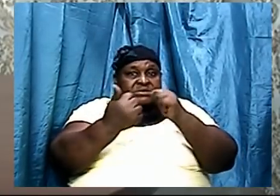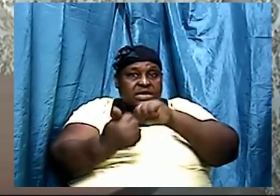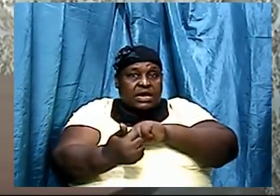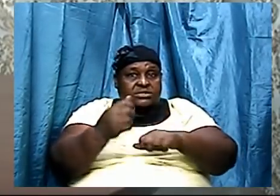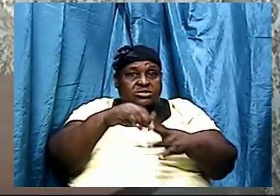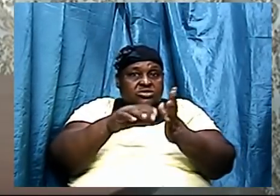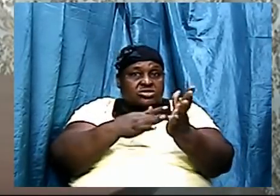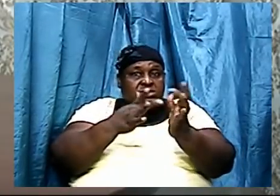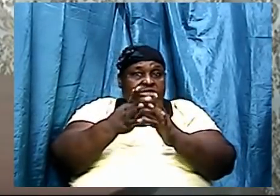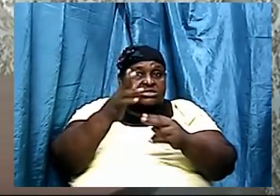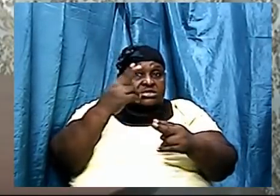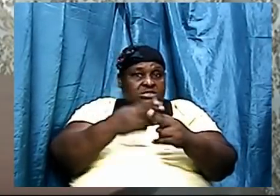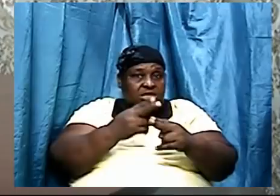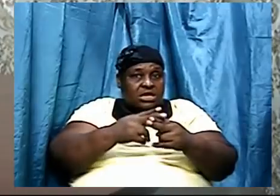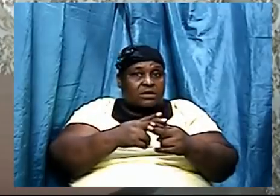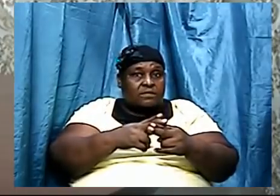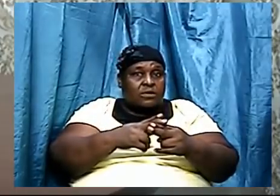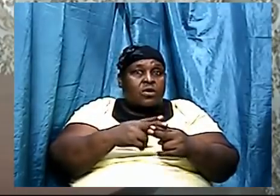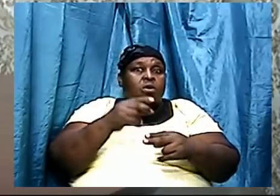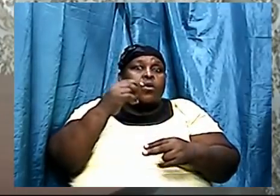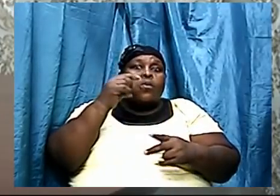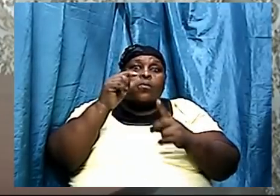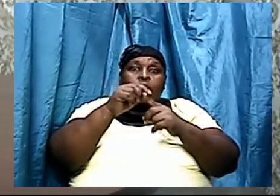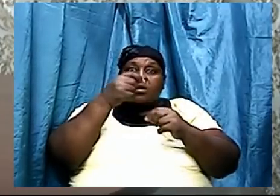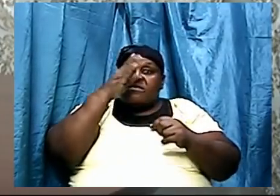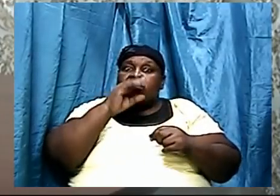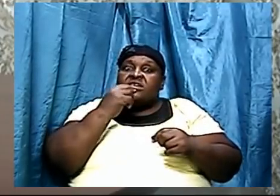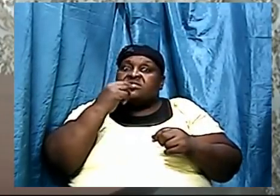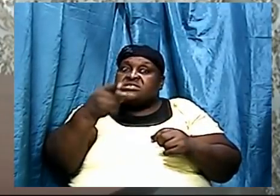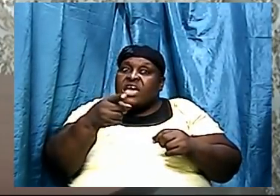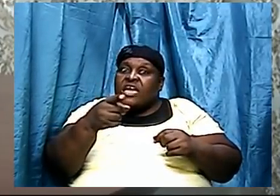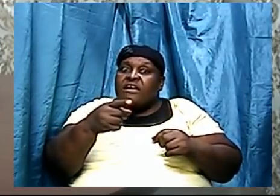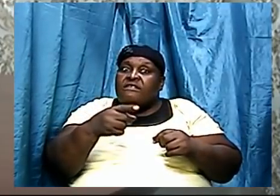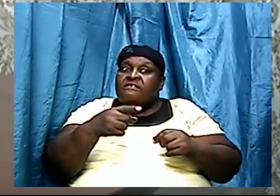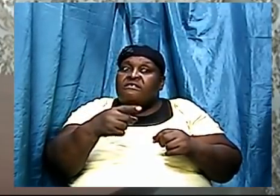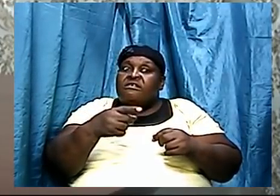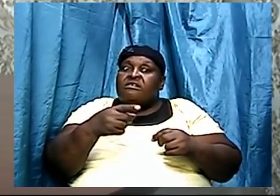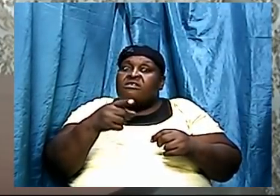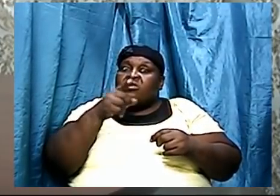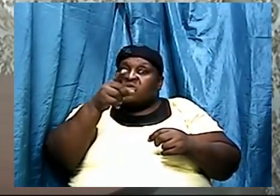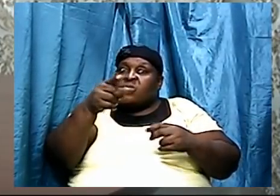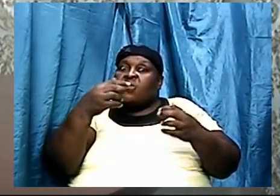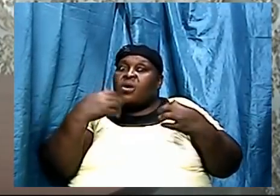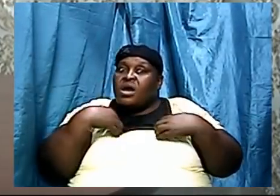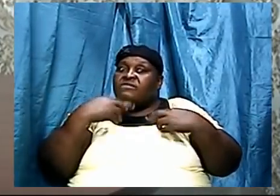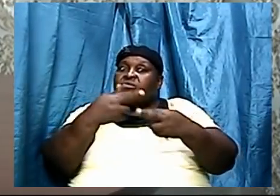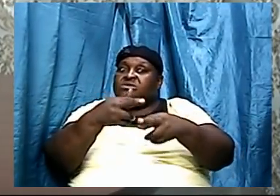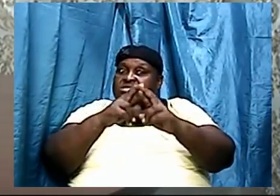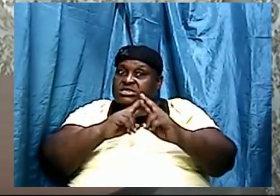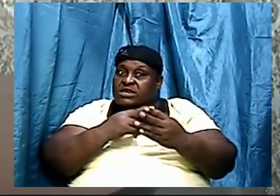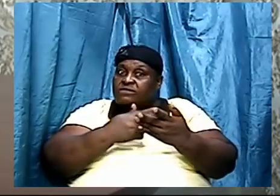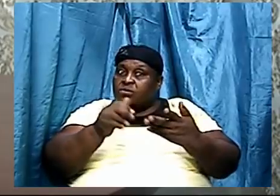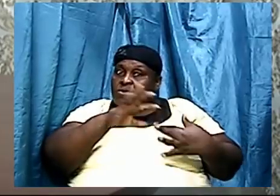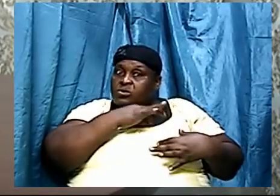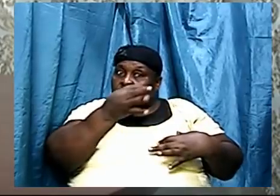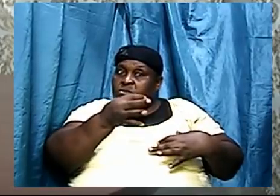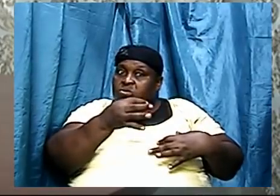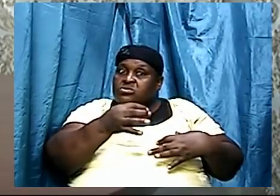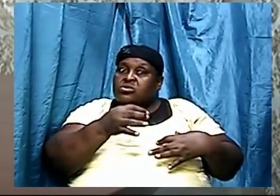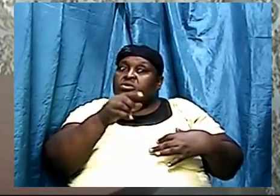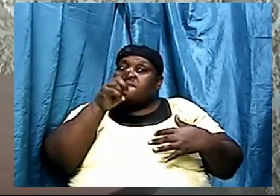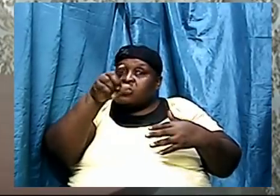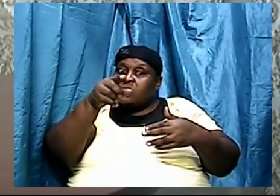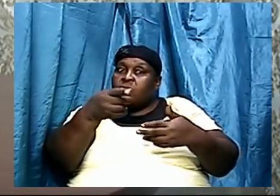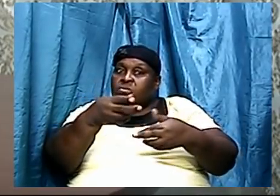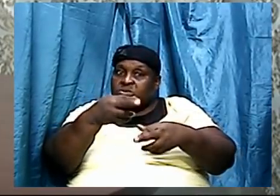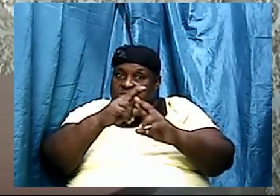the Holy Ghost ask God to fill it with the Holy Ghost because that's the only way according to word of God that you are going to be